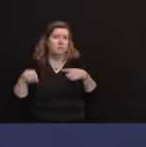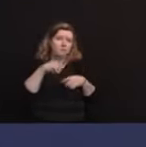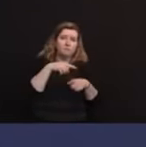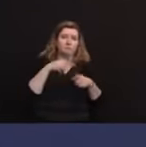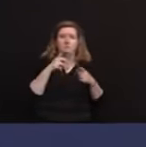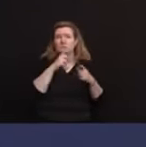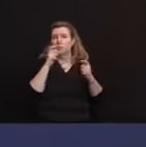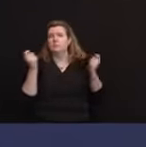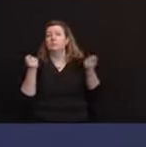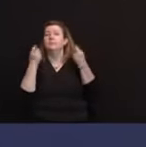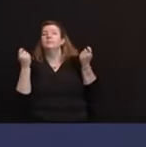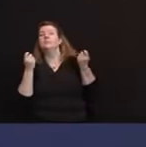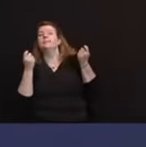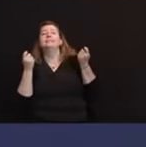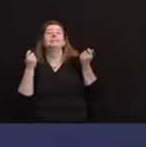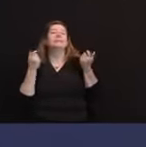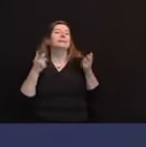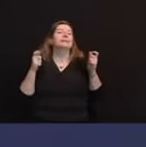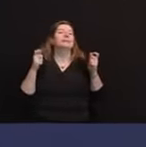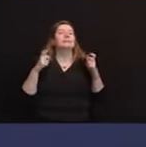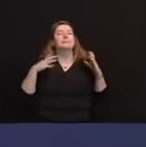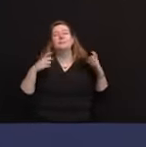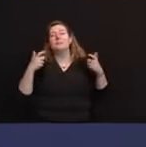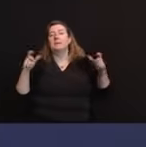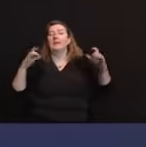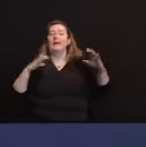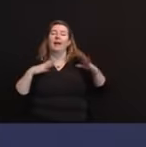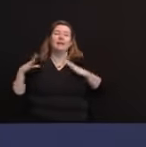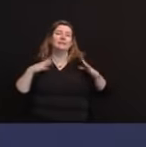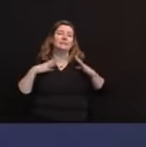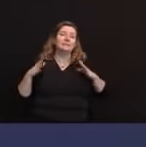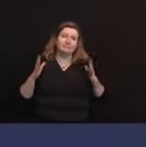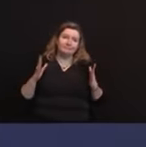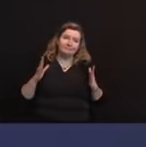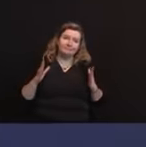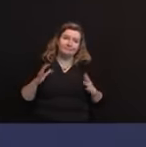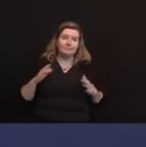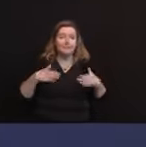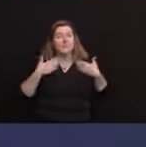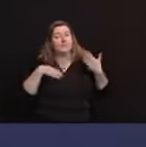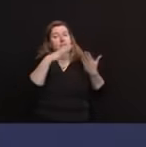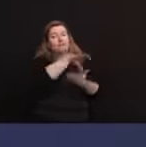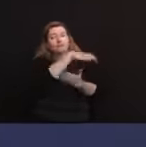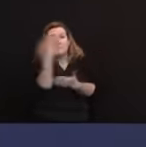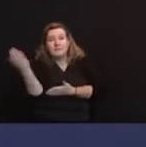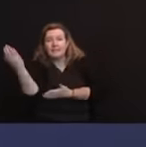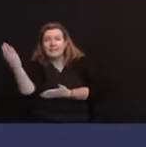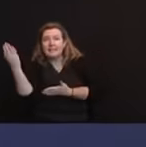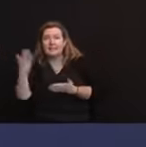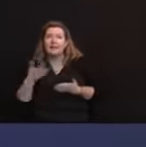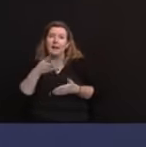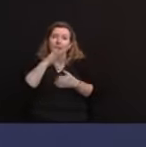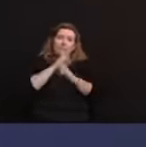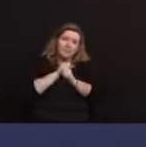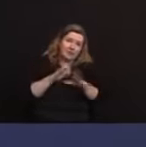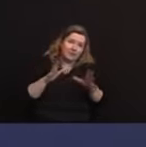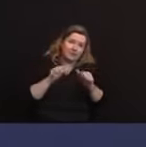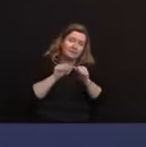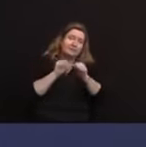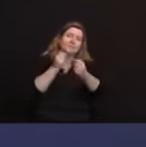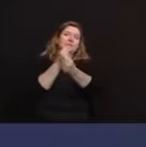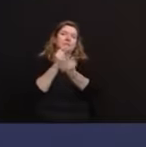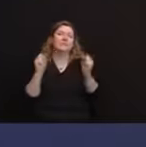holidays of the year, Merry, Merry Christmas. God bless you all. Stay safe. Do it the right way. We'll see you Monday at 1 o'clock. Thank you.